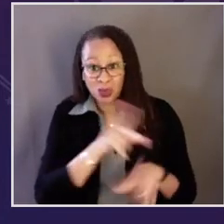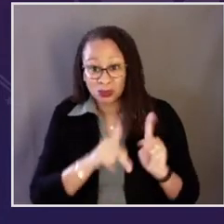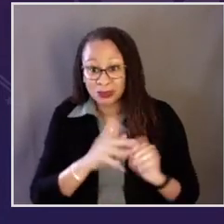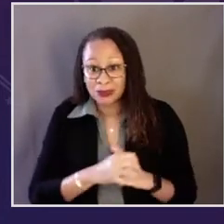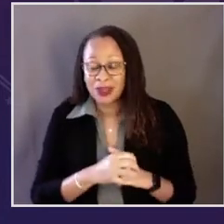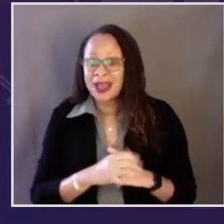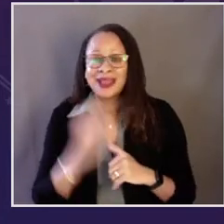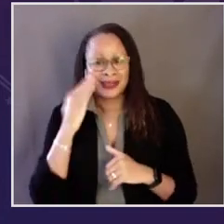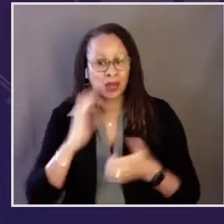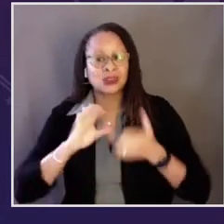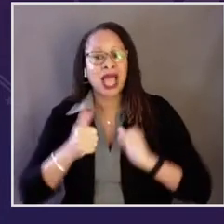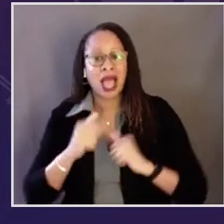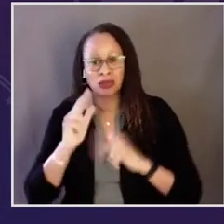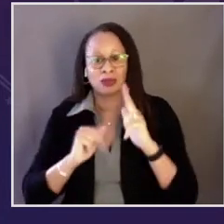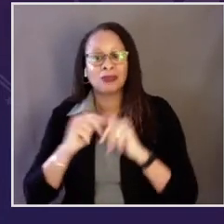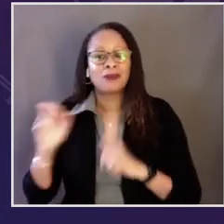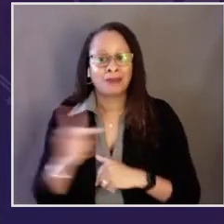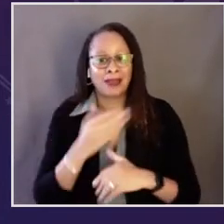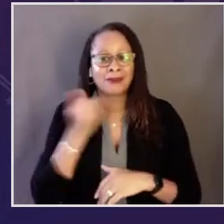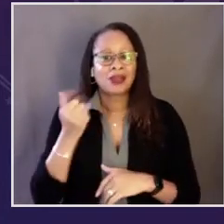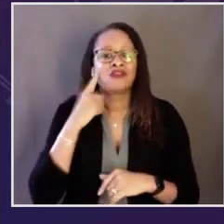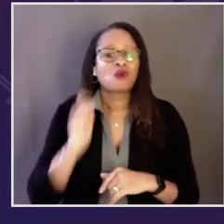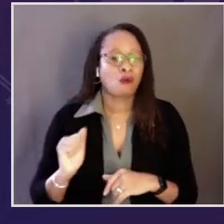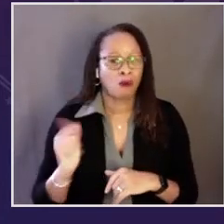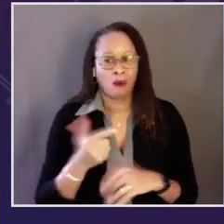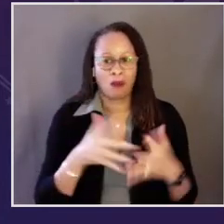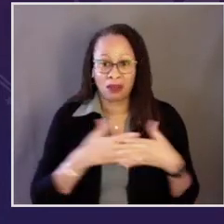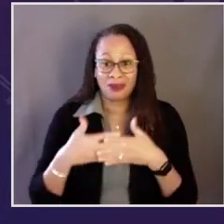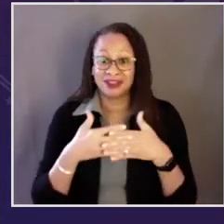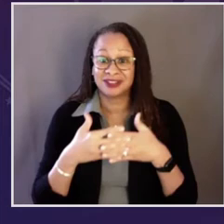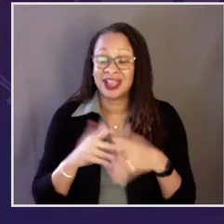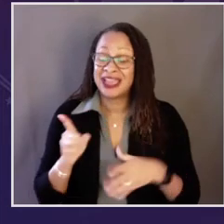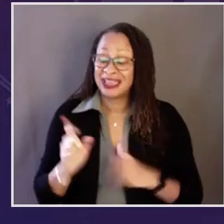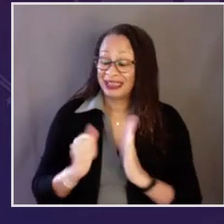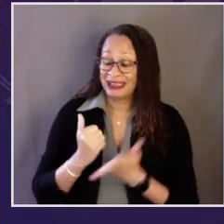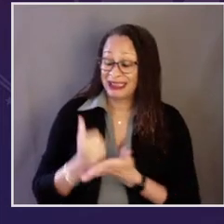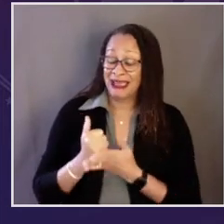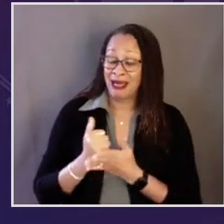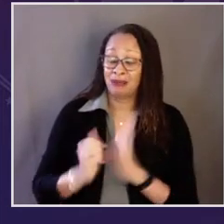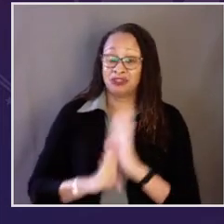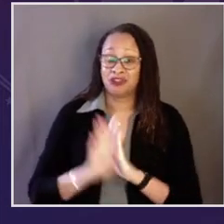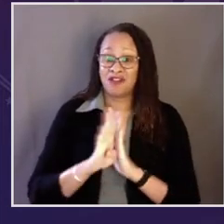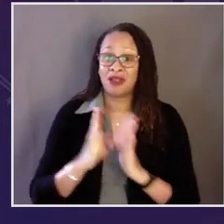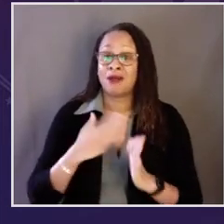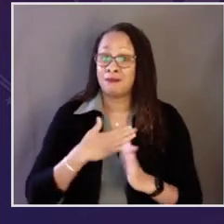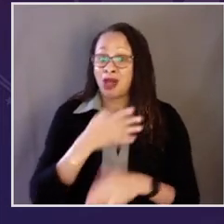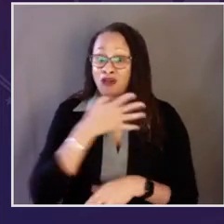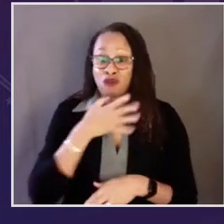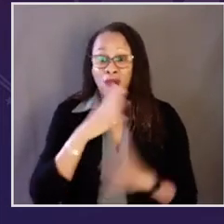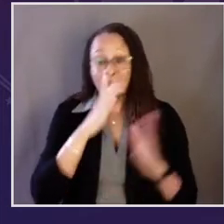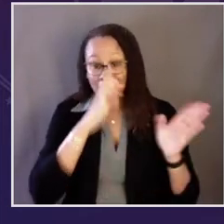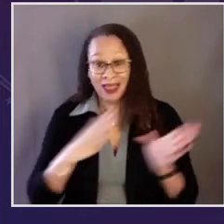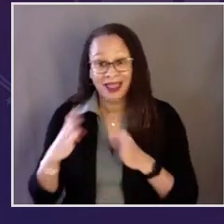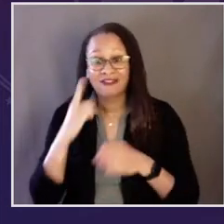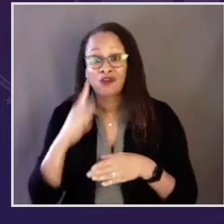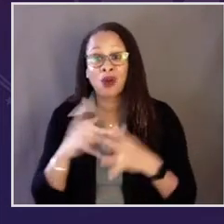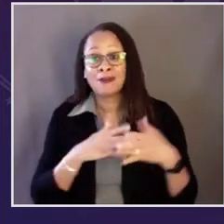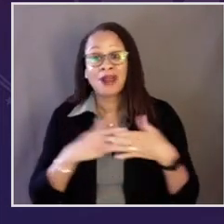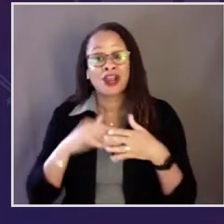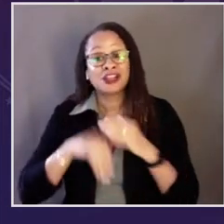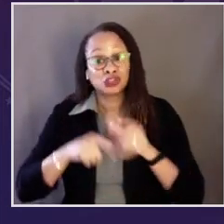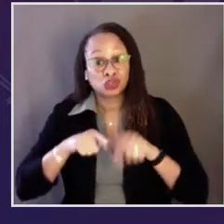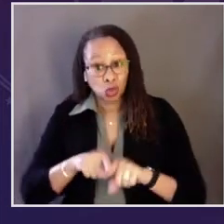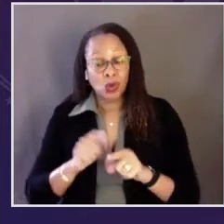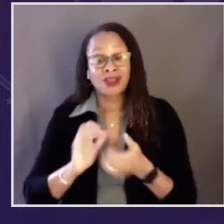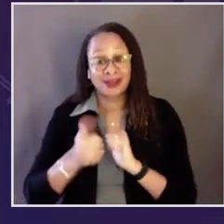the crises facing rural America. He knows how to build back better for all Americans. He helped develop my rural